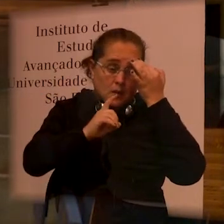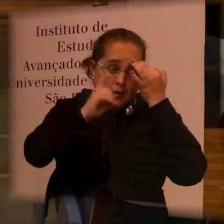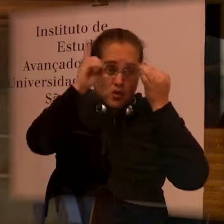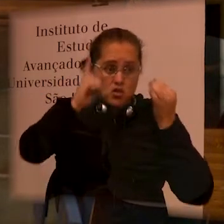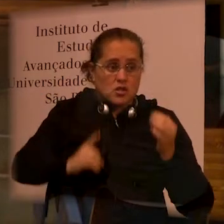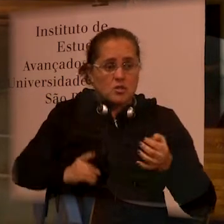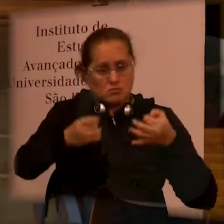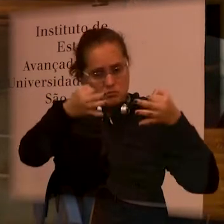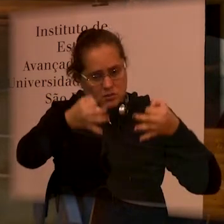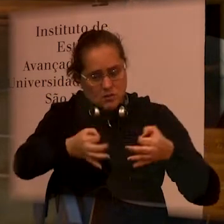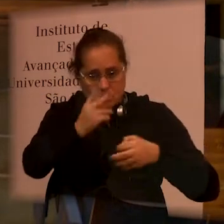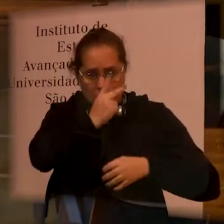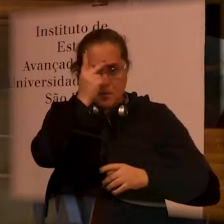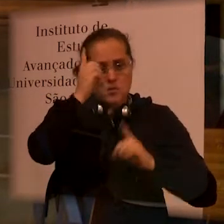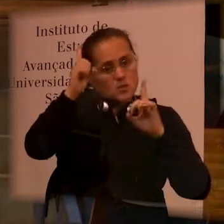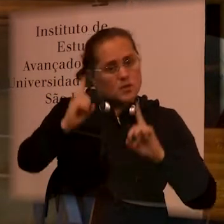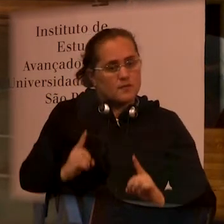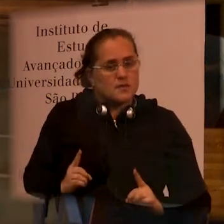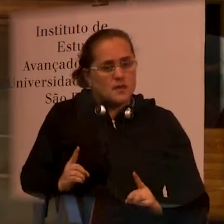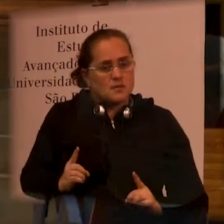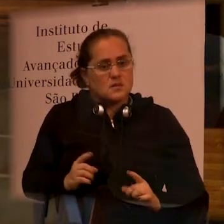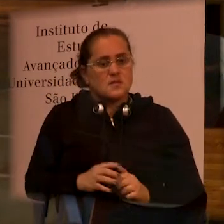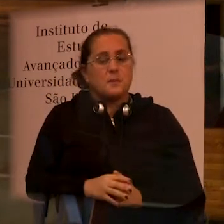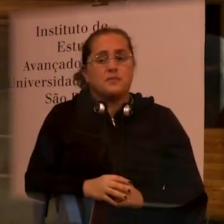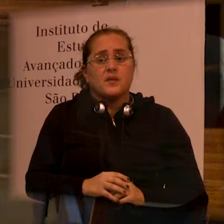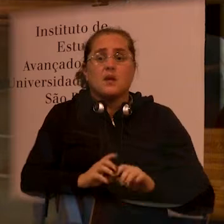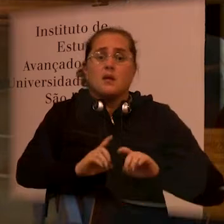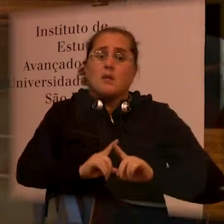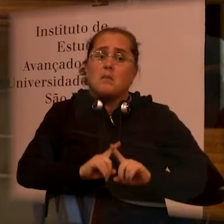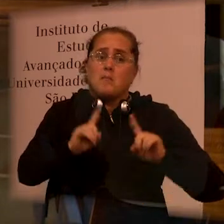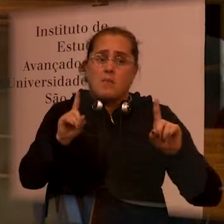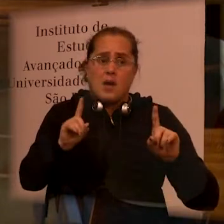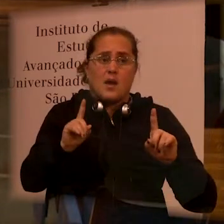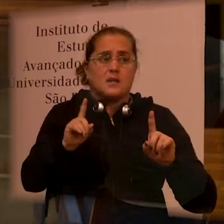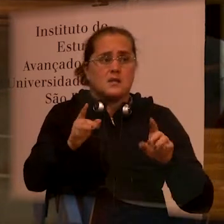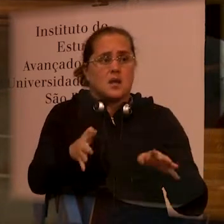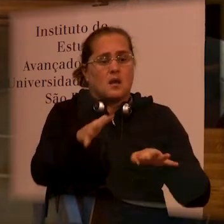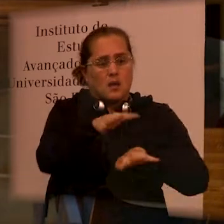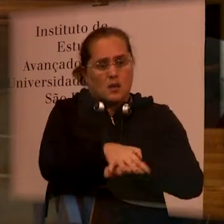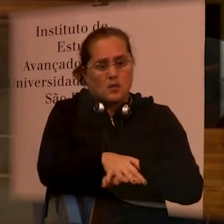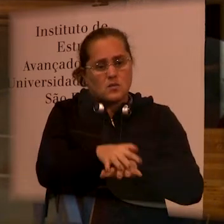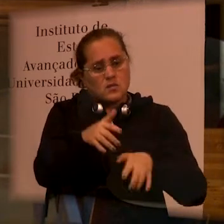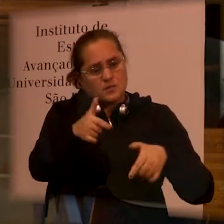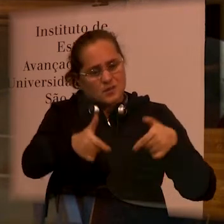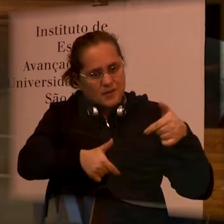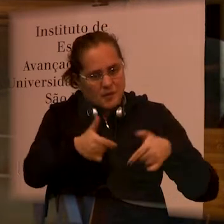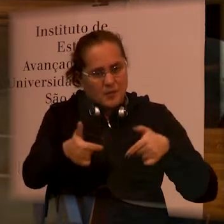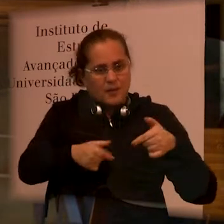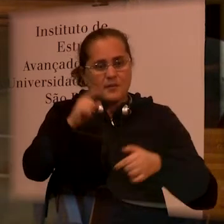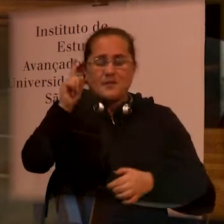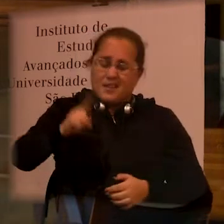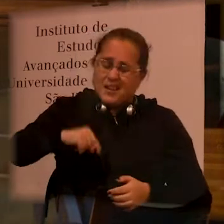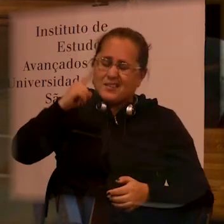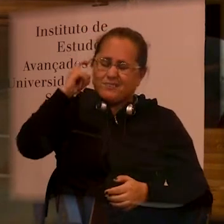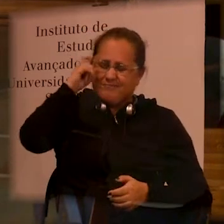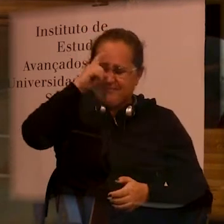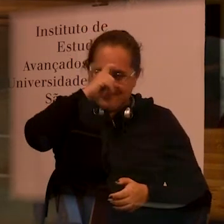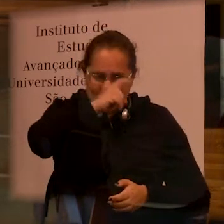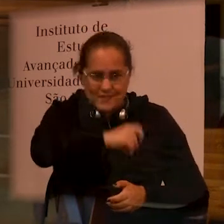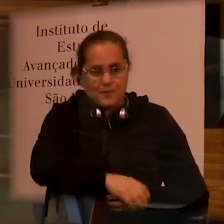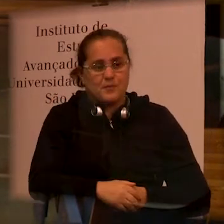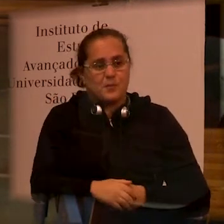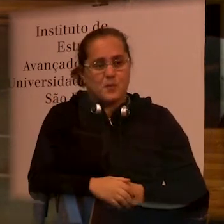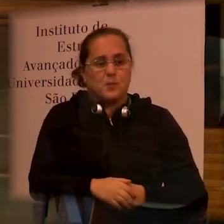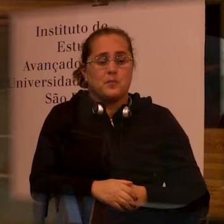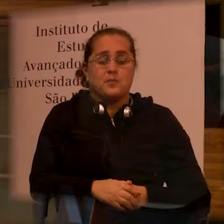legal rights of the people with disability. However, this matter of inclusion, the work, is a challenge that we have to